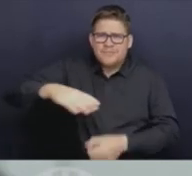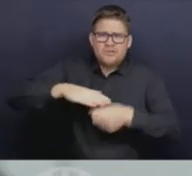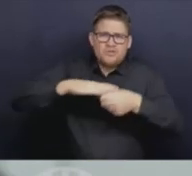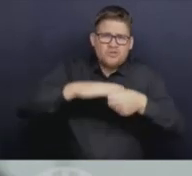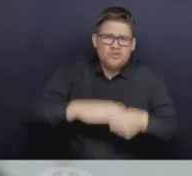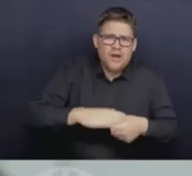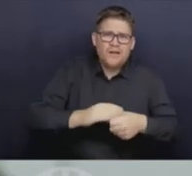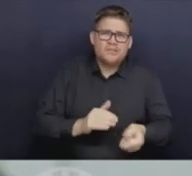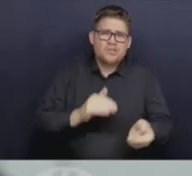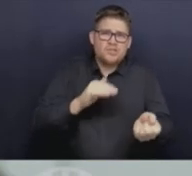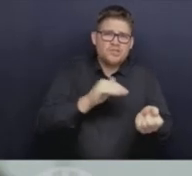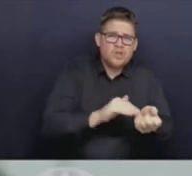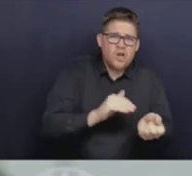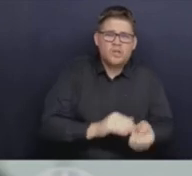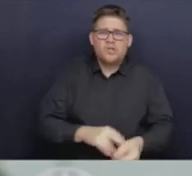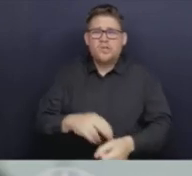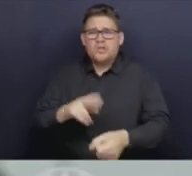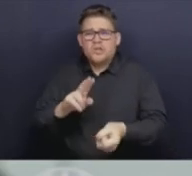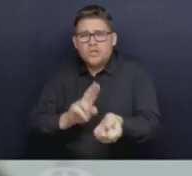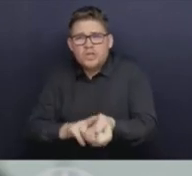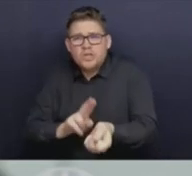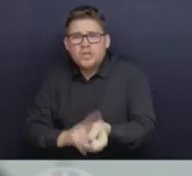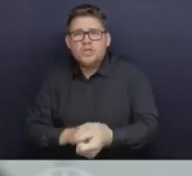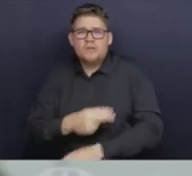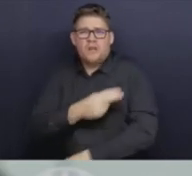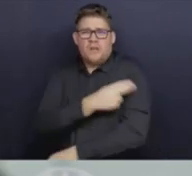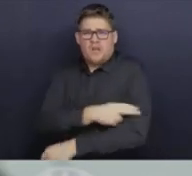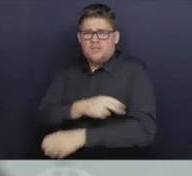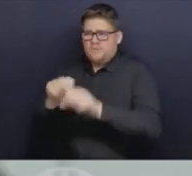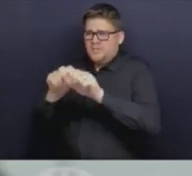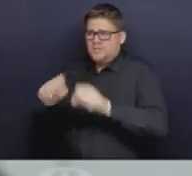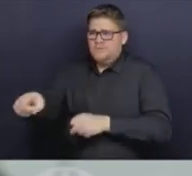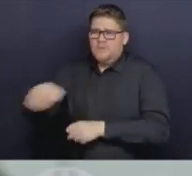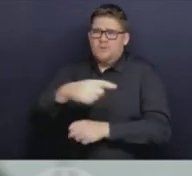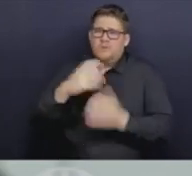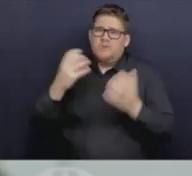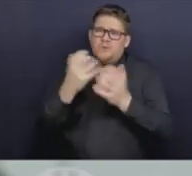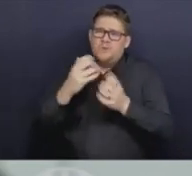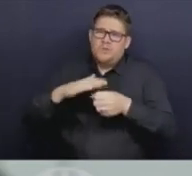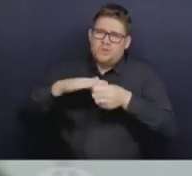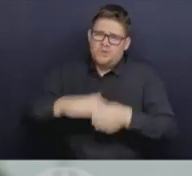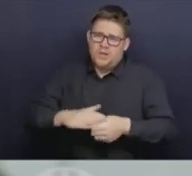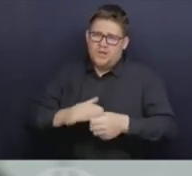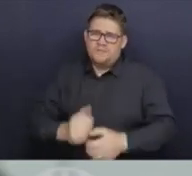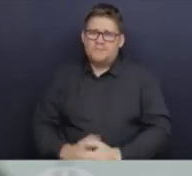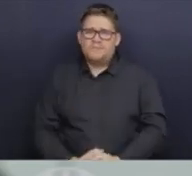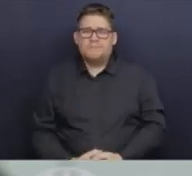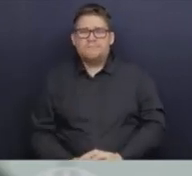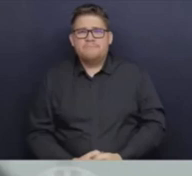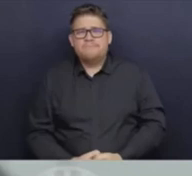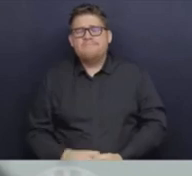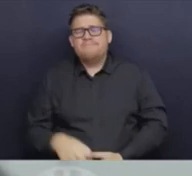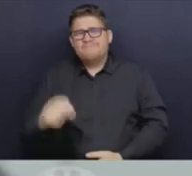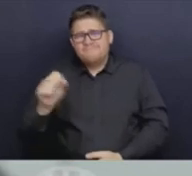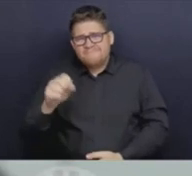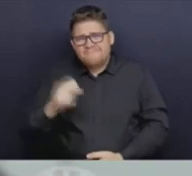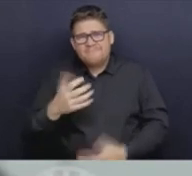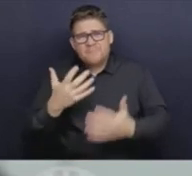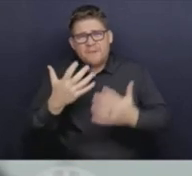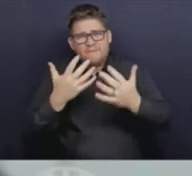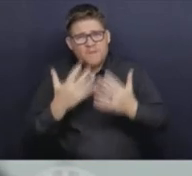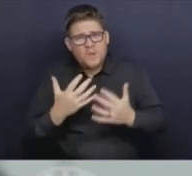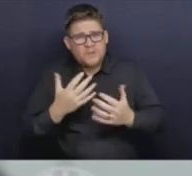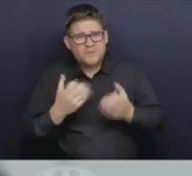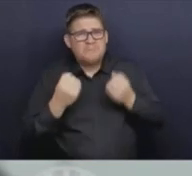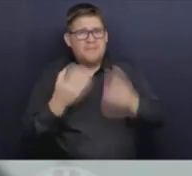within it. Of course, I know that many people unfortunately did get sick over the holidays, which put a damper on many of our